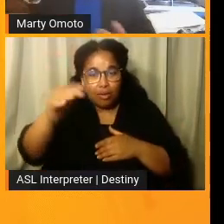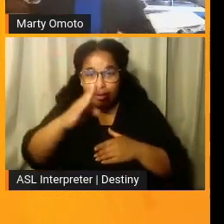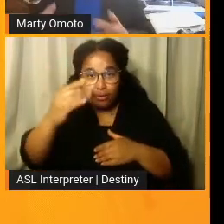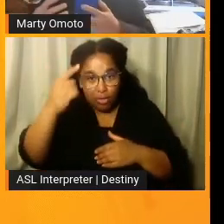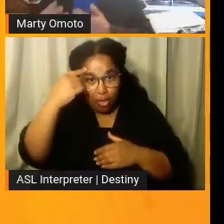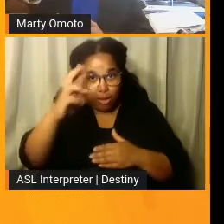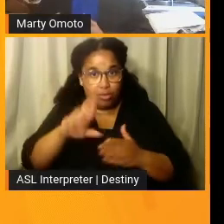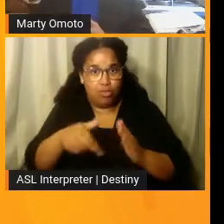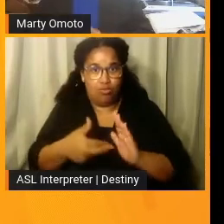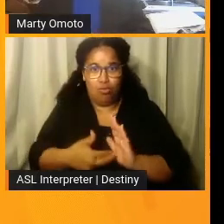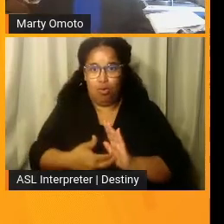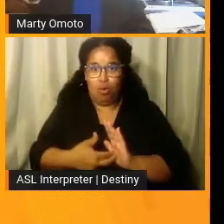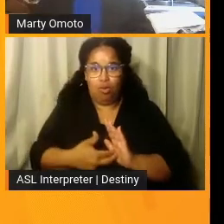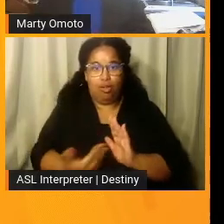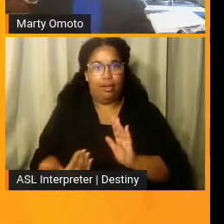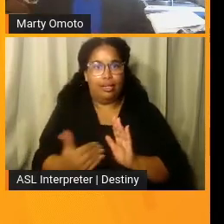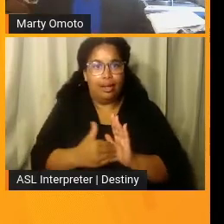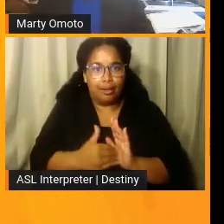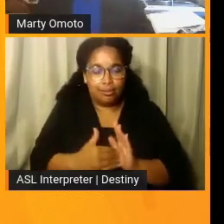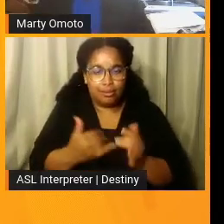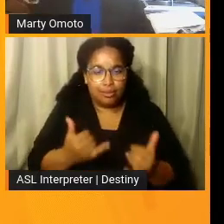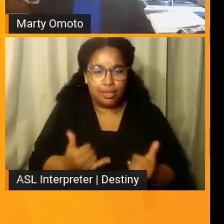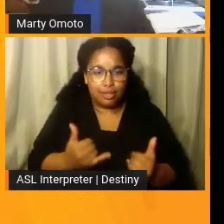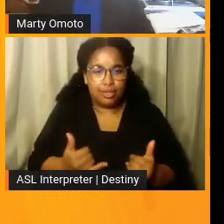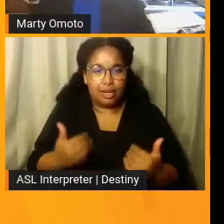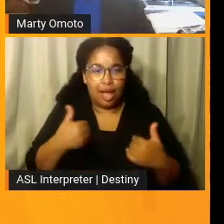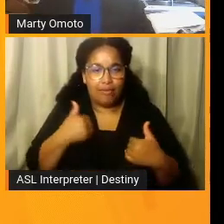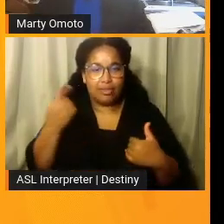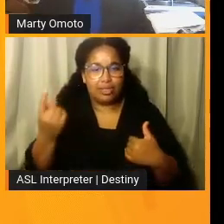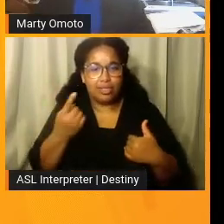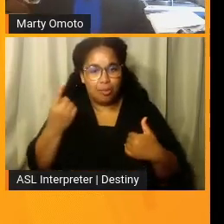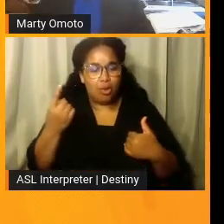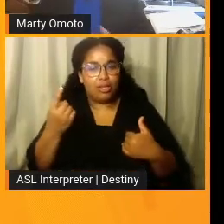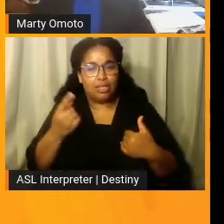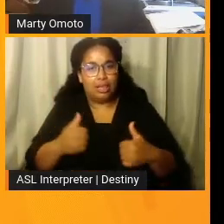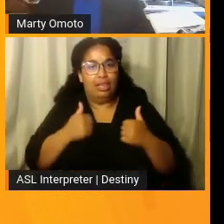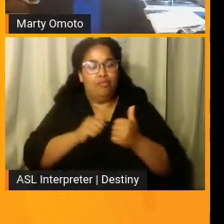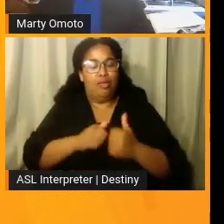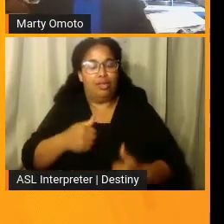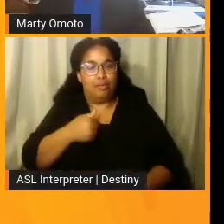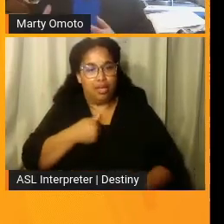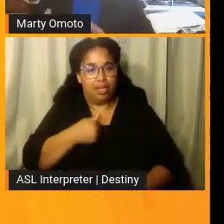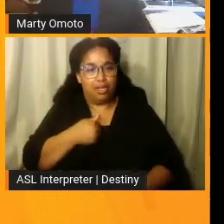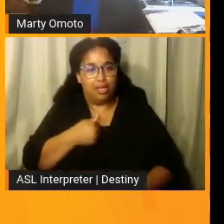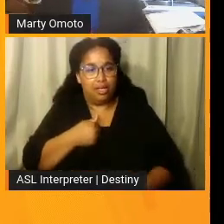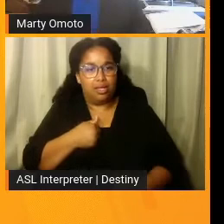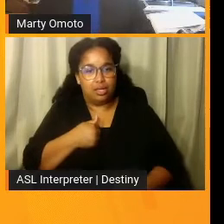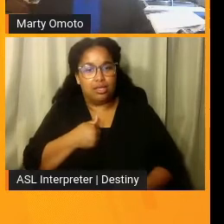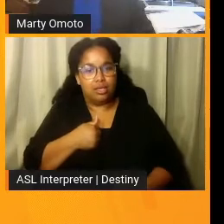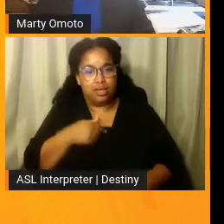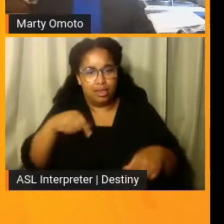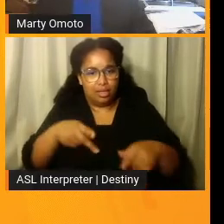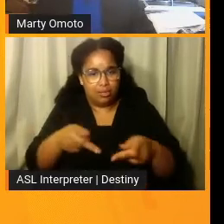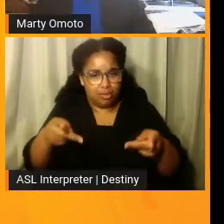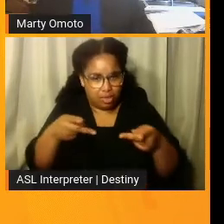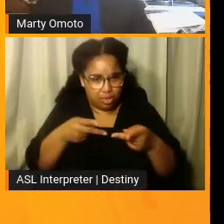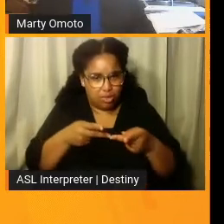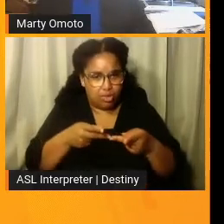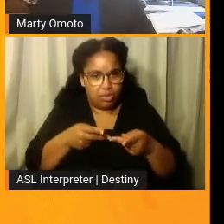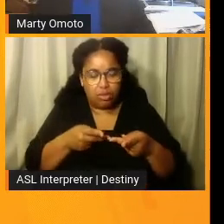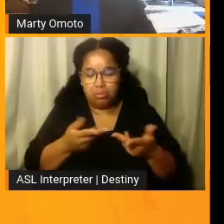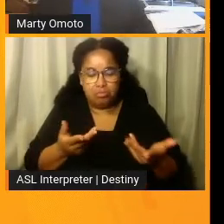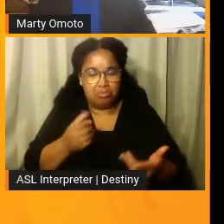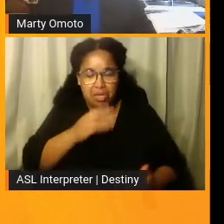role again. Uh, having someone, um, live with me, um, and to be in this position. Um,